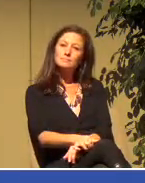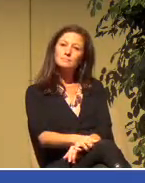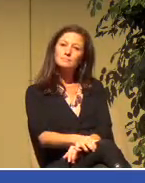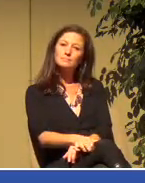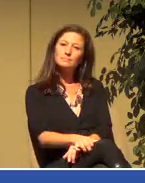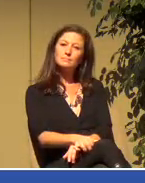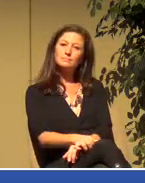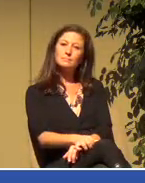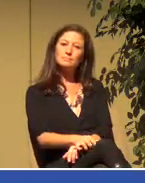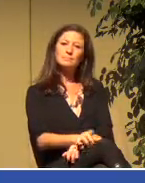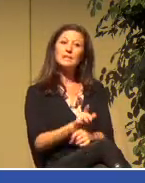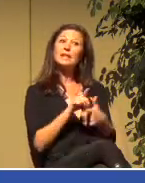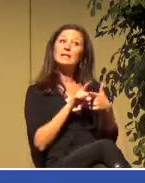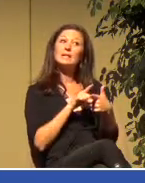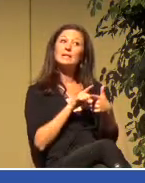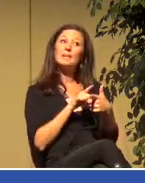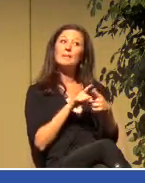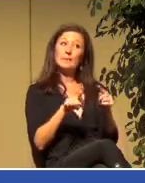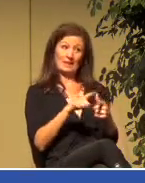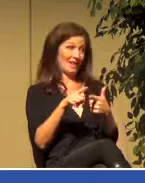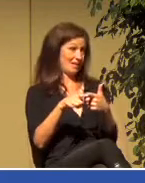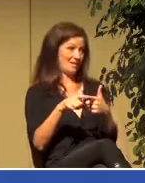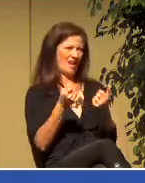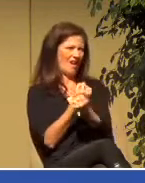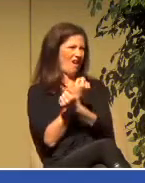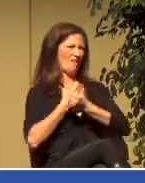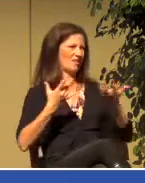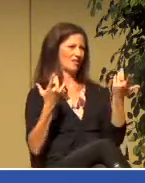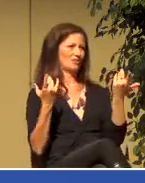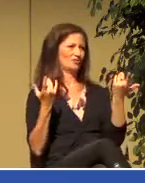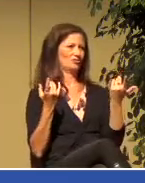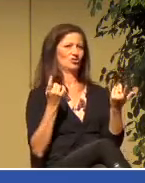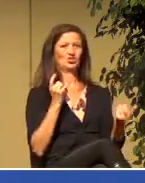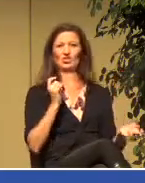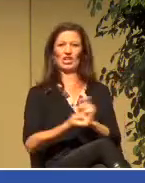And then, everything changes.